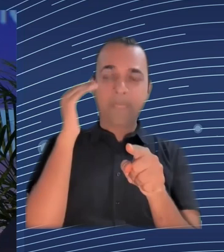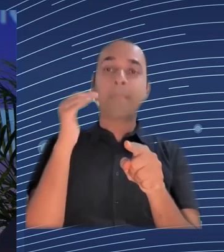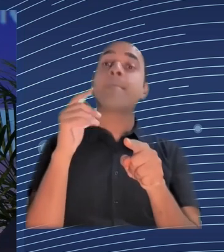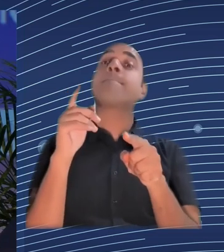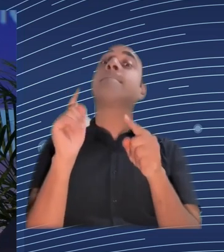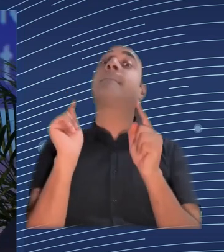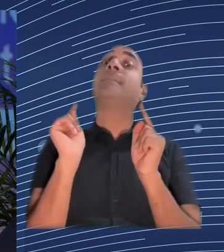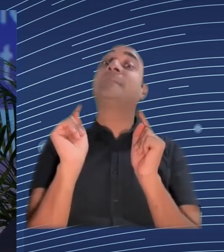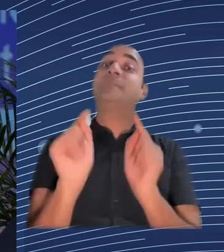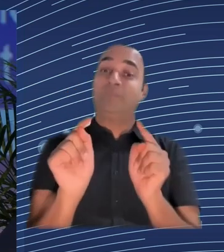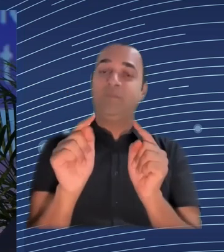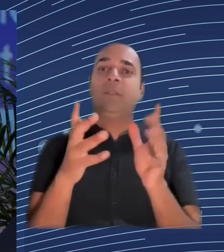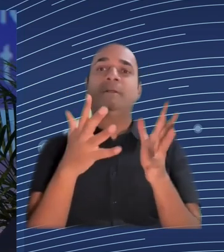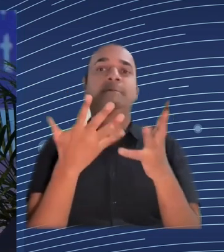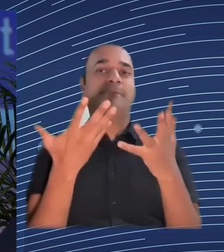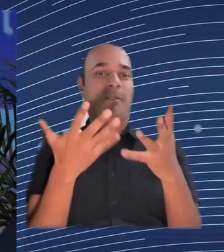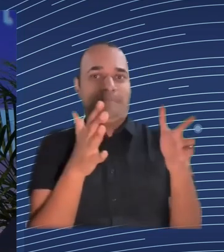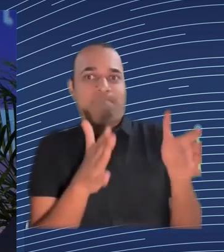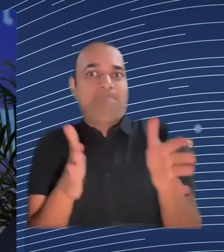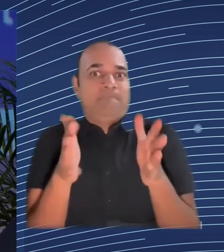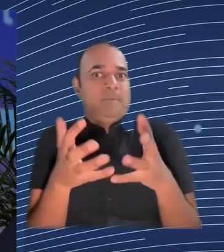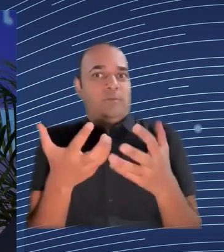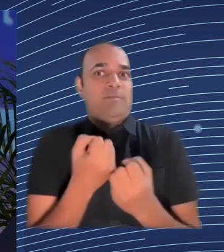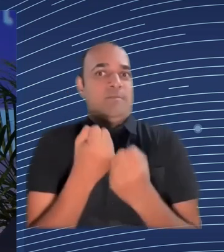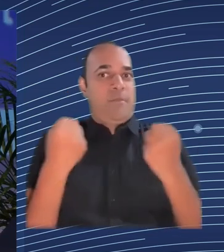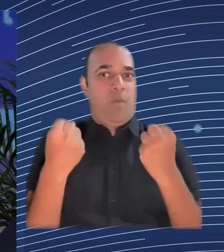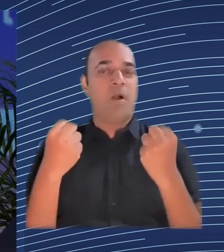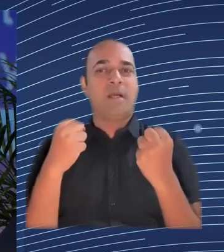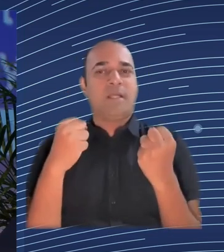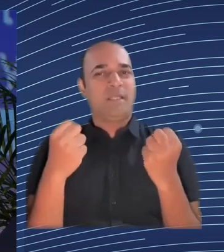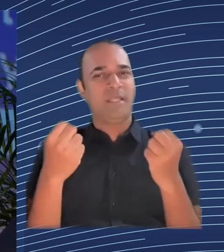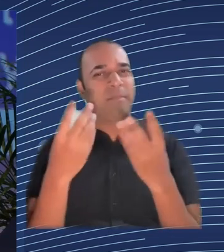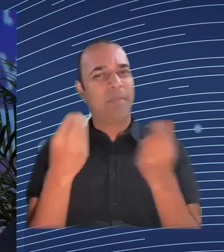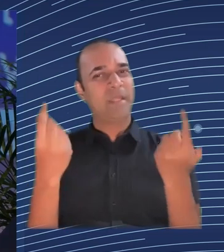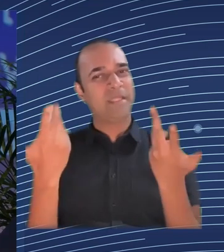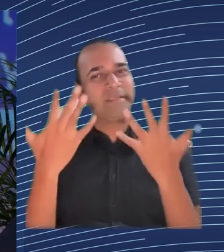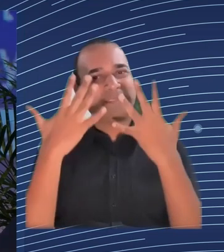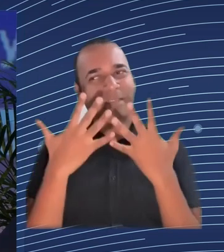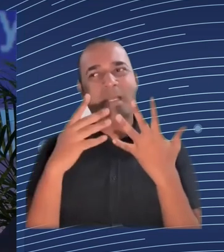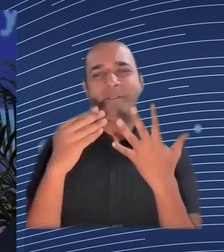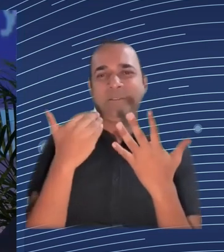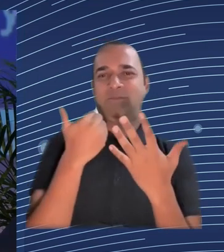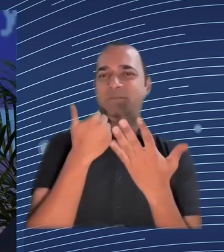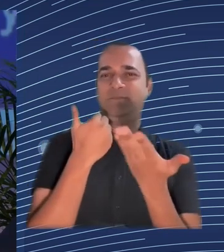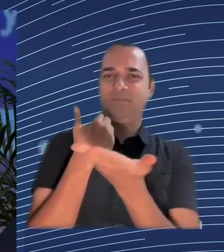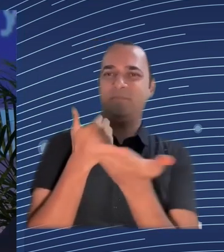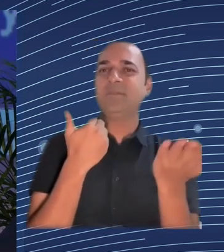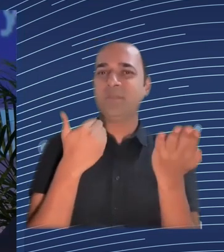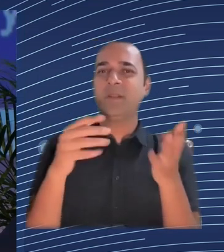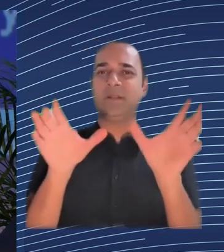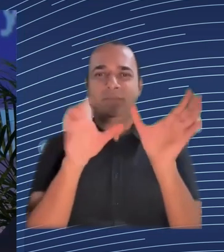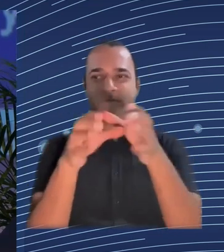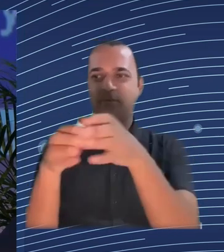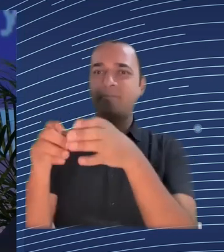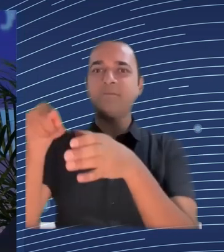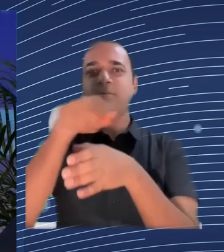of colleagues would say to me you're not doing it right you don't know how to do it you know Noam Chomsky said taxi drivers were the last free thinkers you know